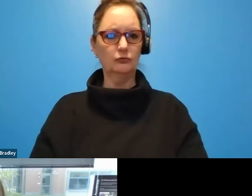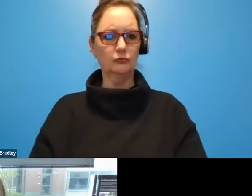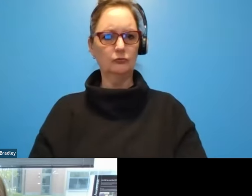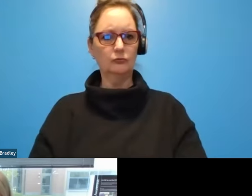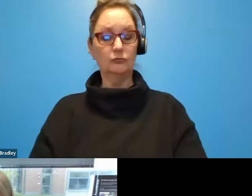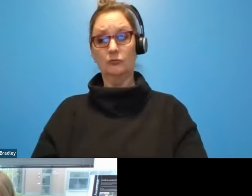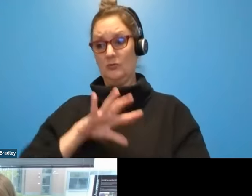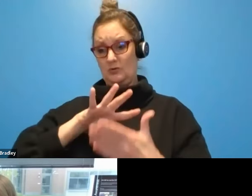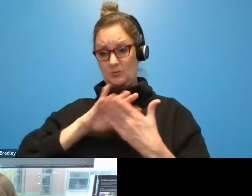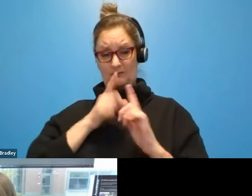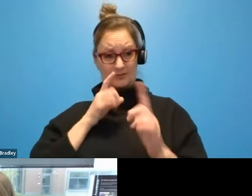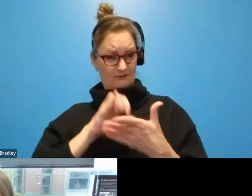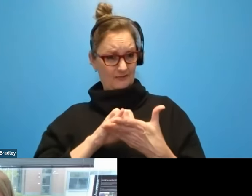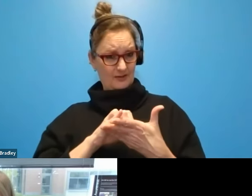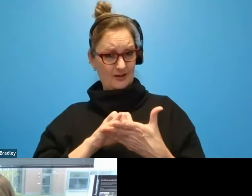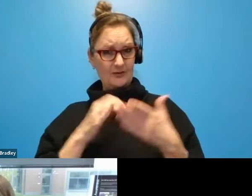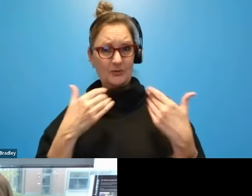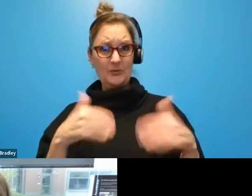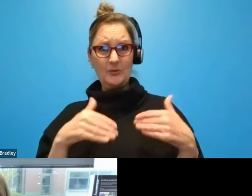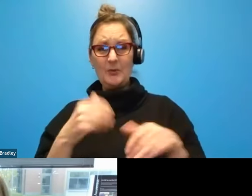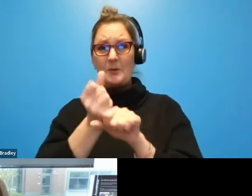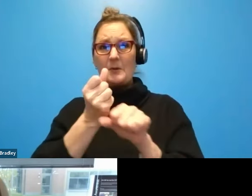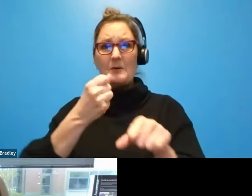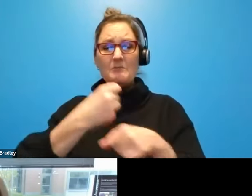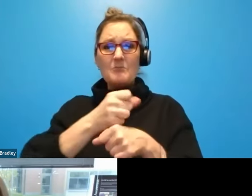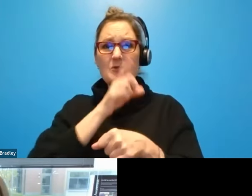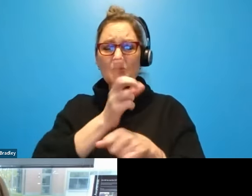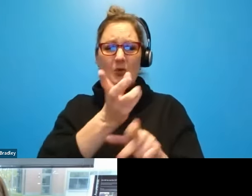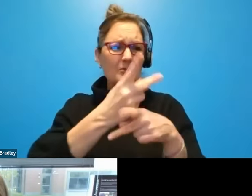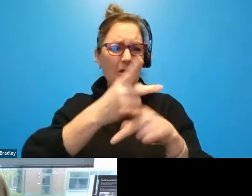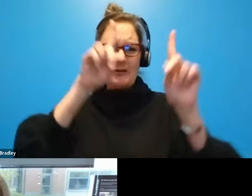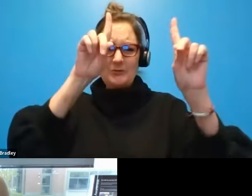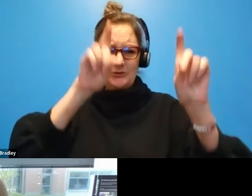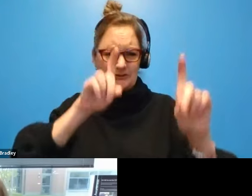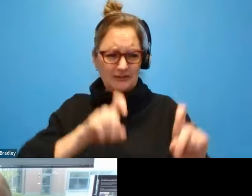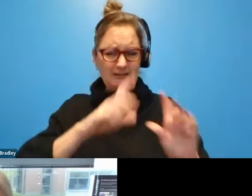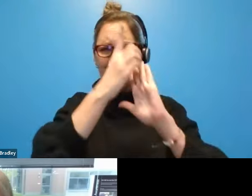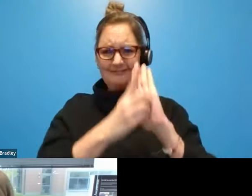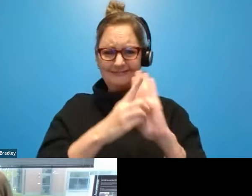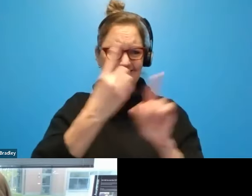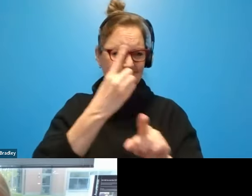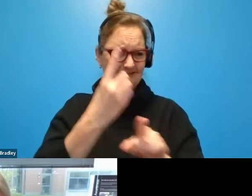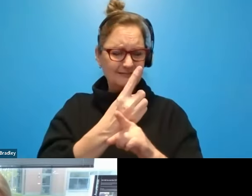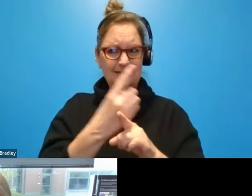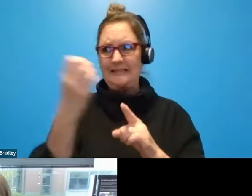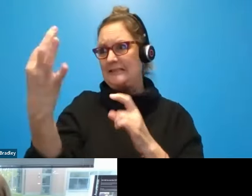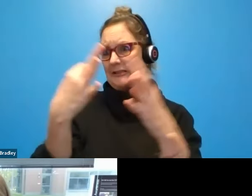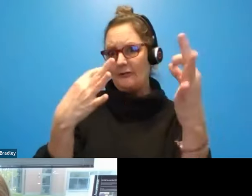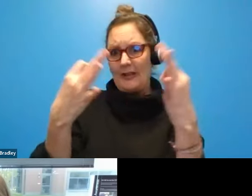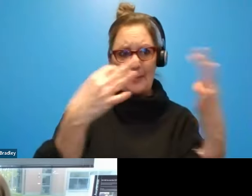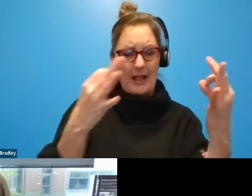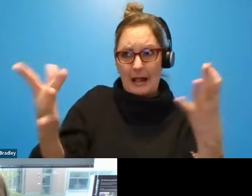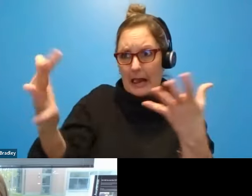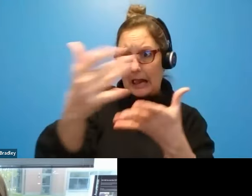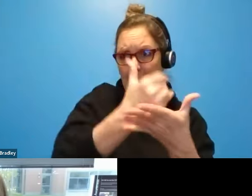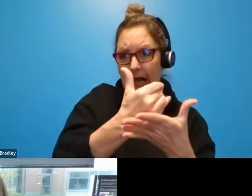because there was making sure the product was designed, right, tested, right. It had all the right feedback. Cannot tell you how many organizations and individuals